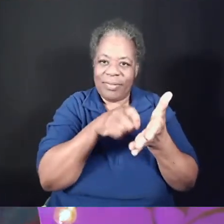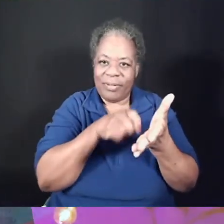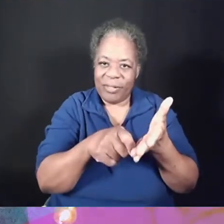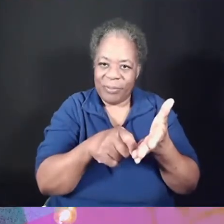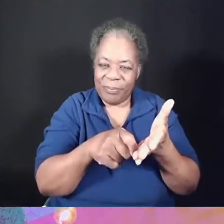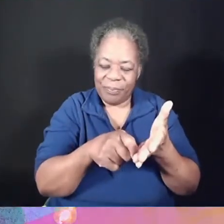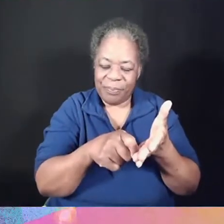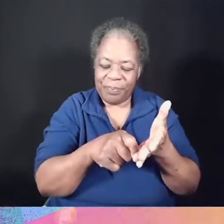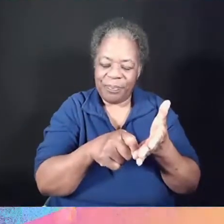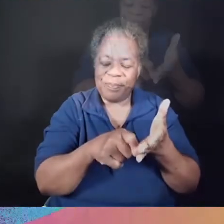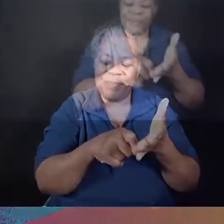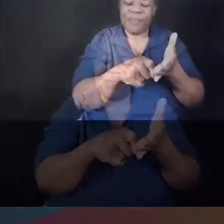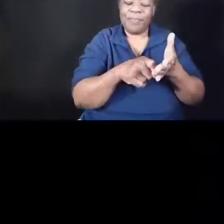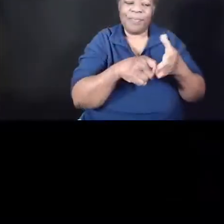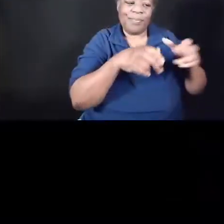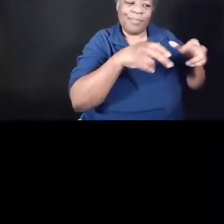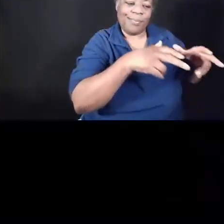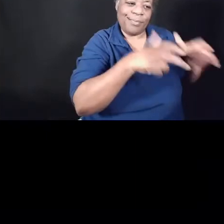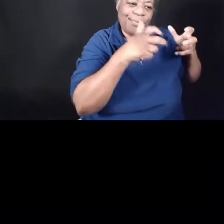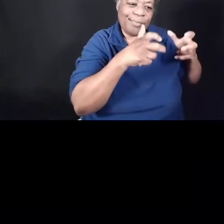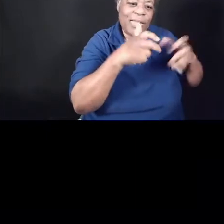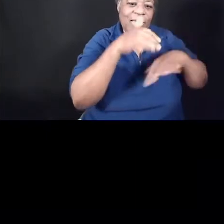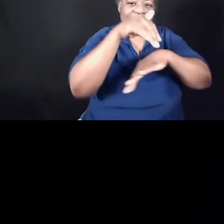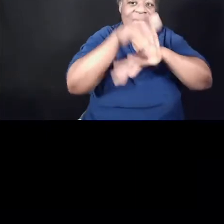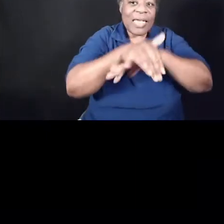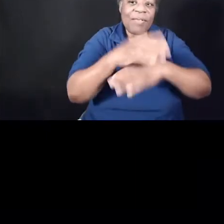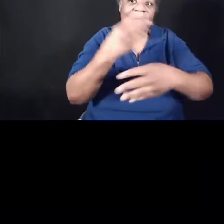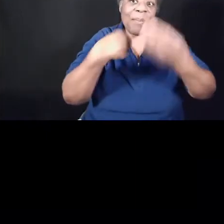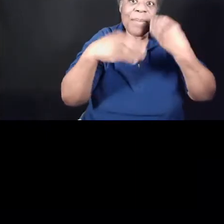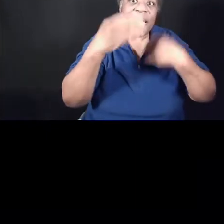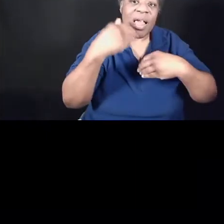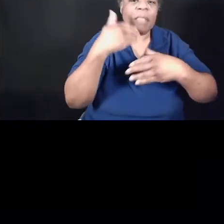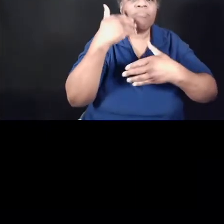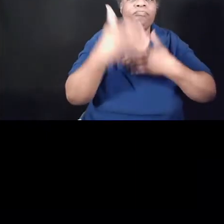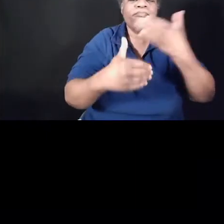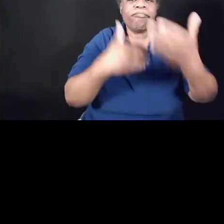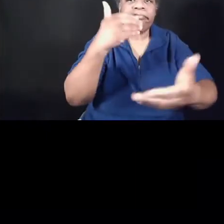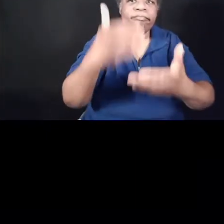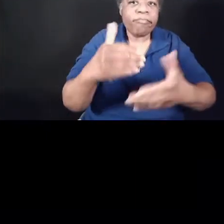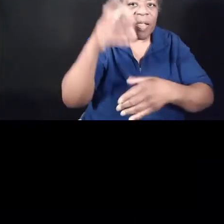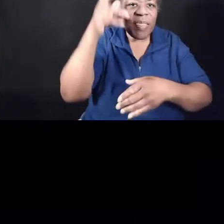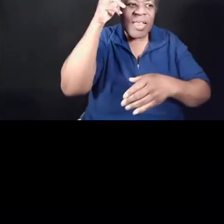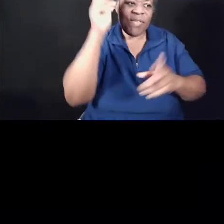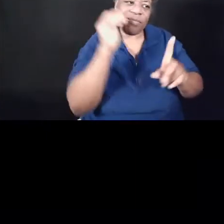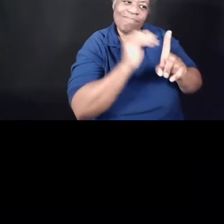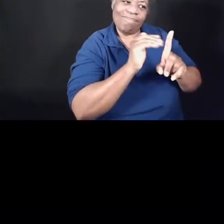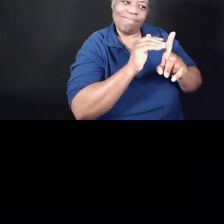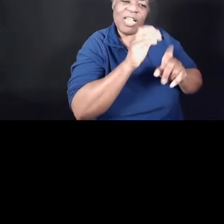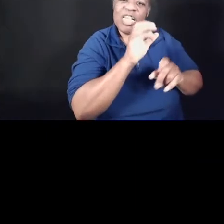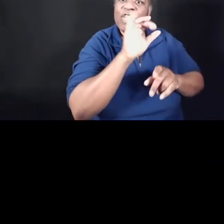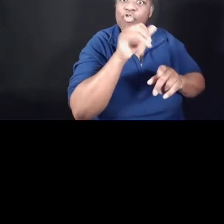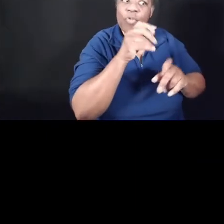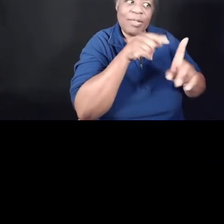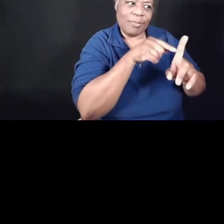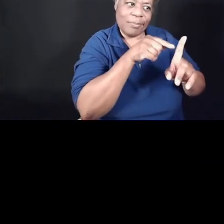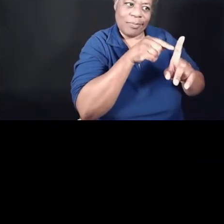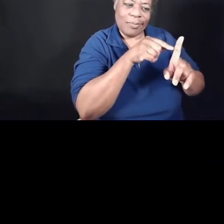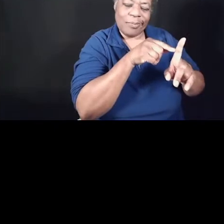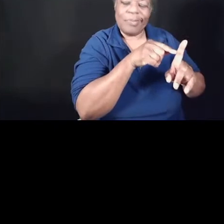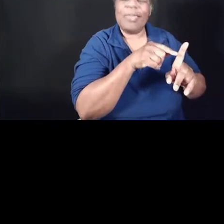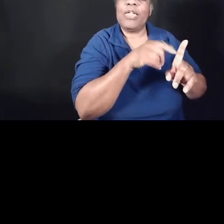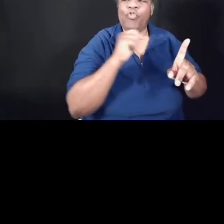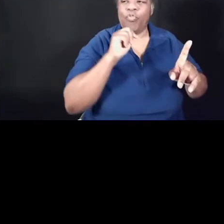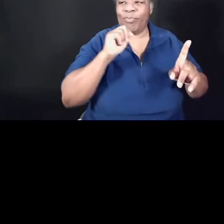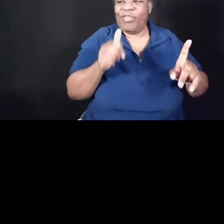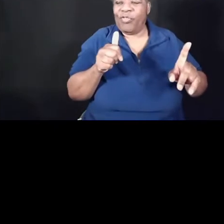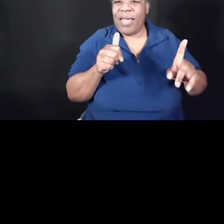says this. The evening meal was in progress, and the devil had already prompted Judas, the son of Simon Iscariot, to betray Jesus.